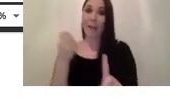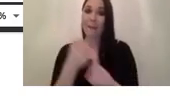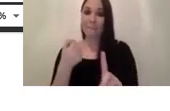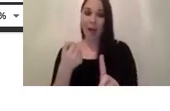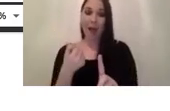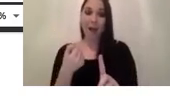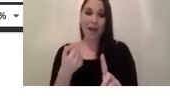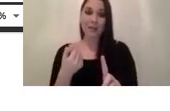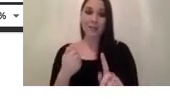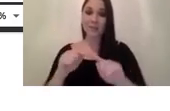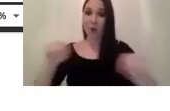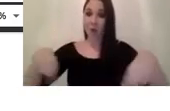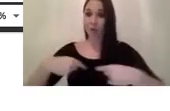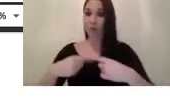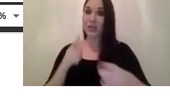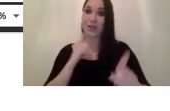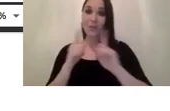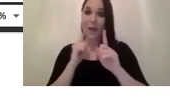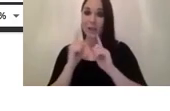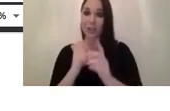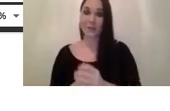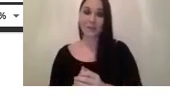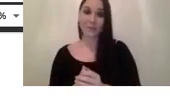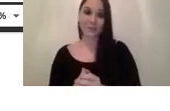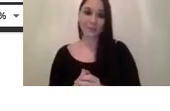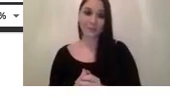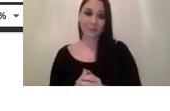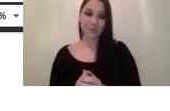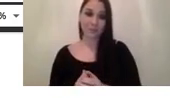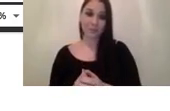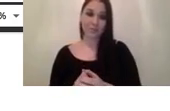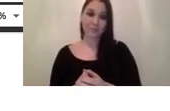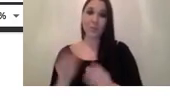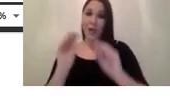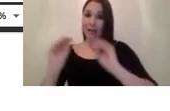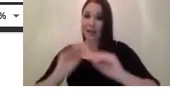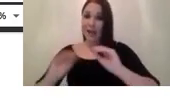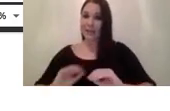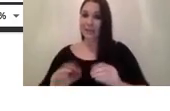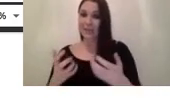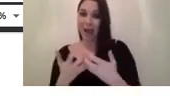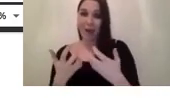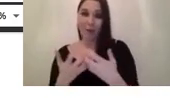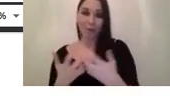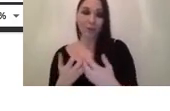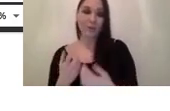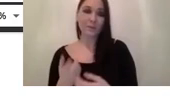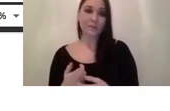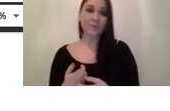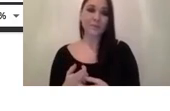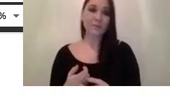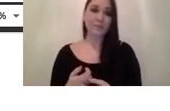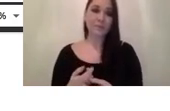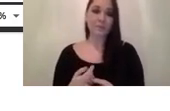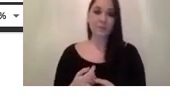information so the way to calculate this pretty easily is like basically it's the ratio between